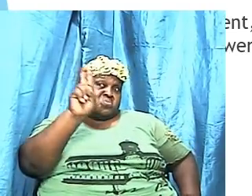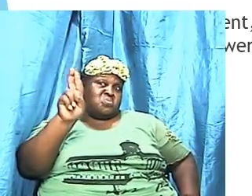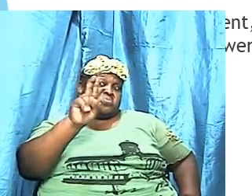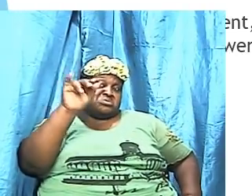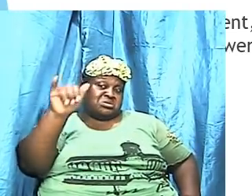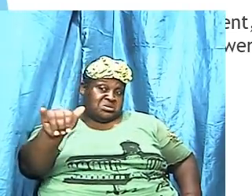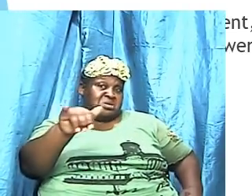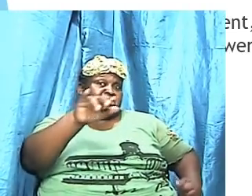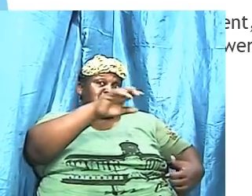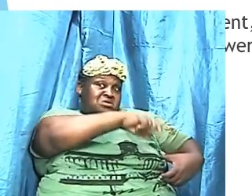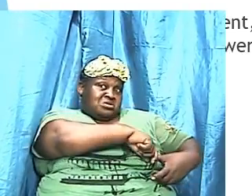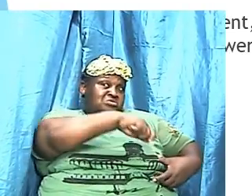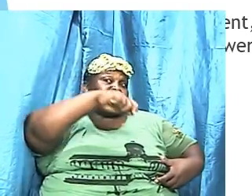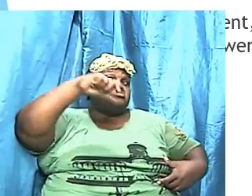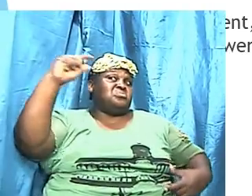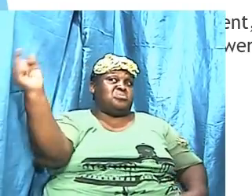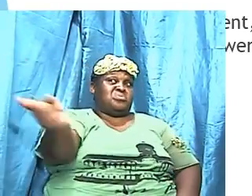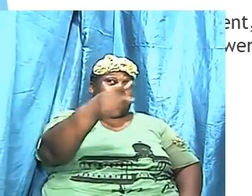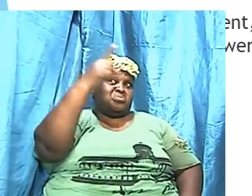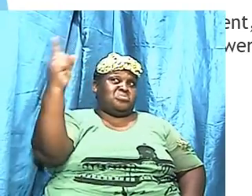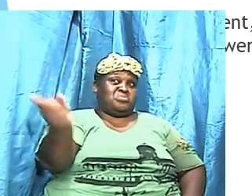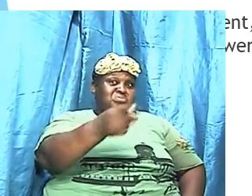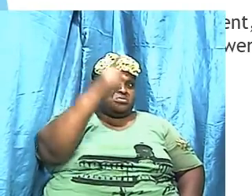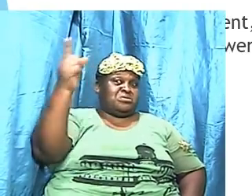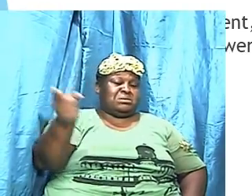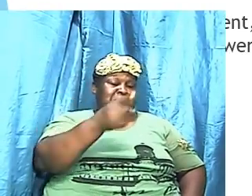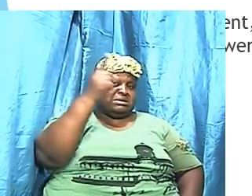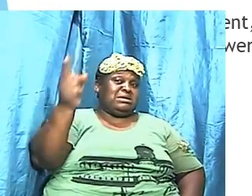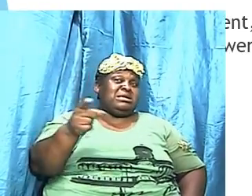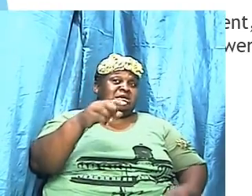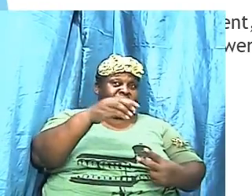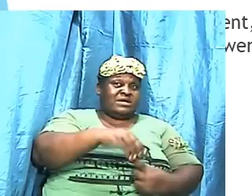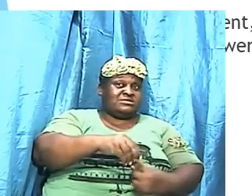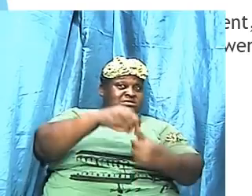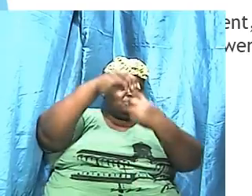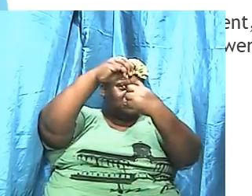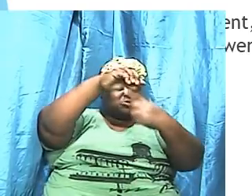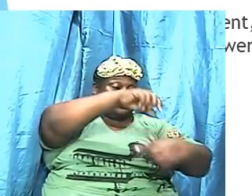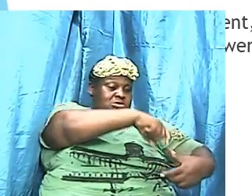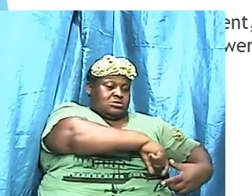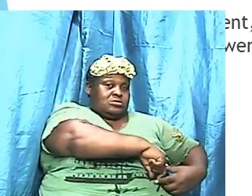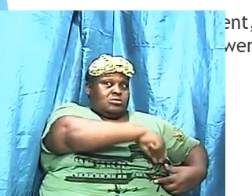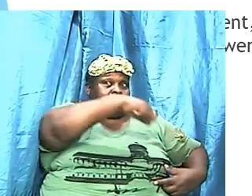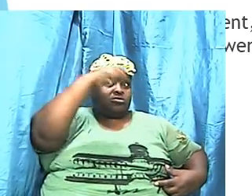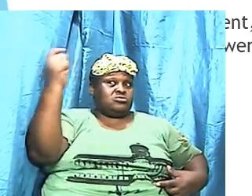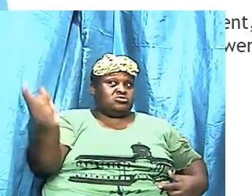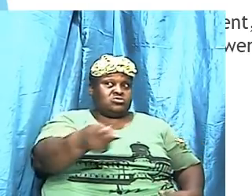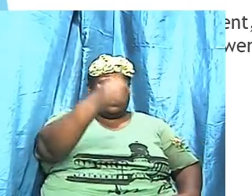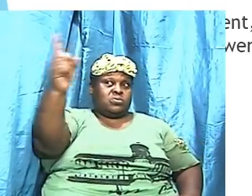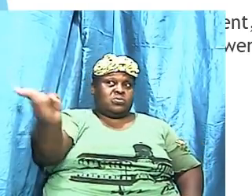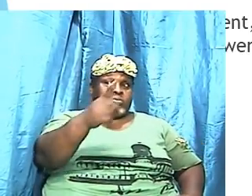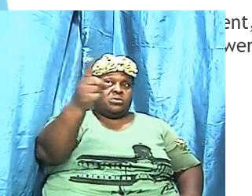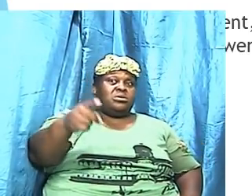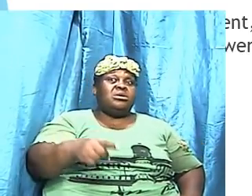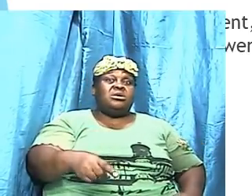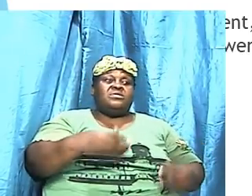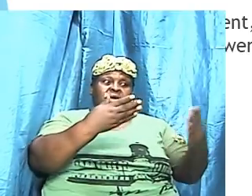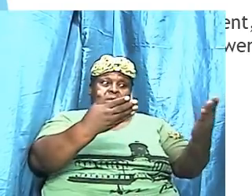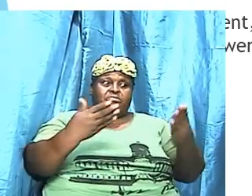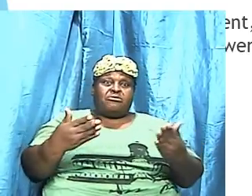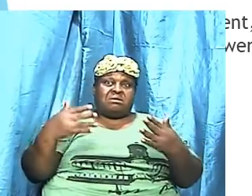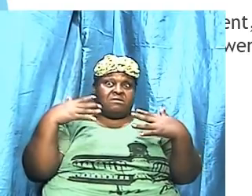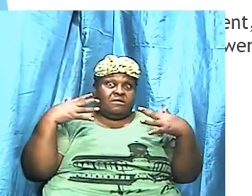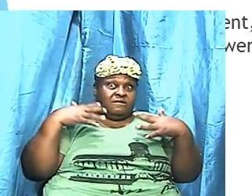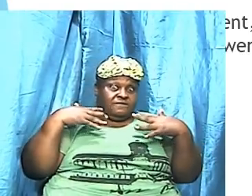sword, that particular machara sword that drew fear into the